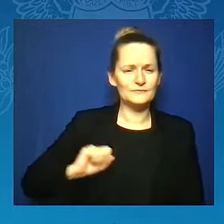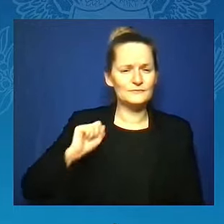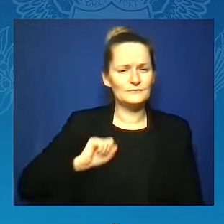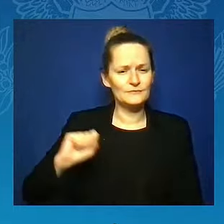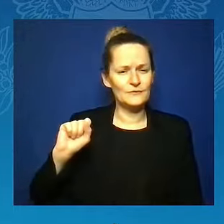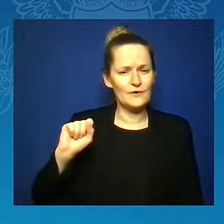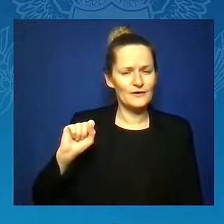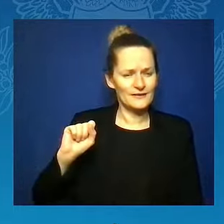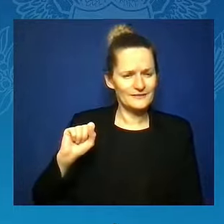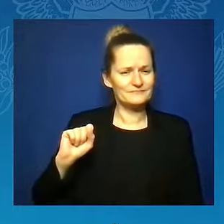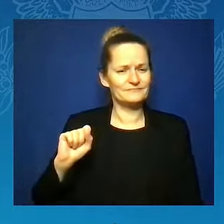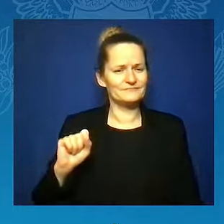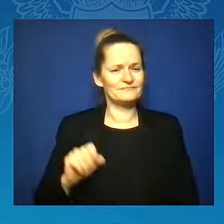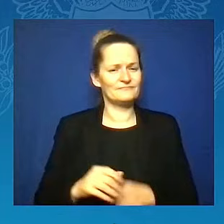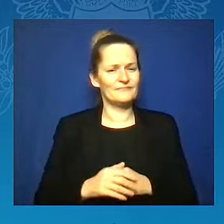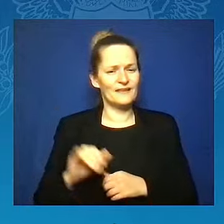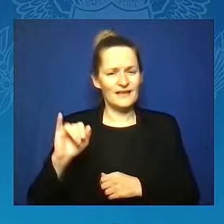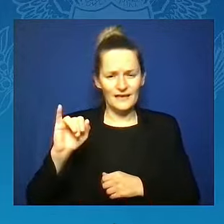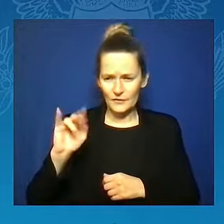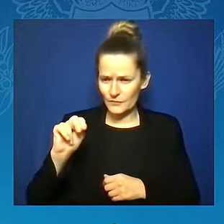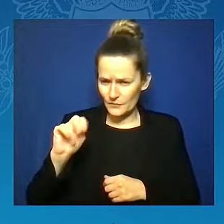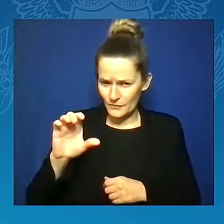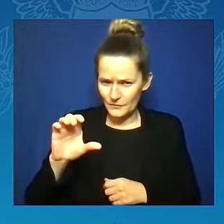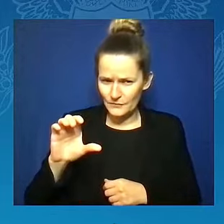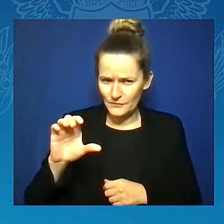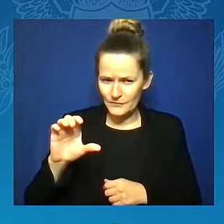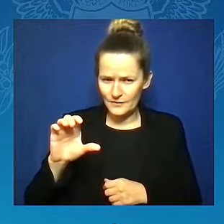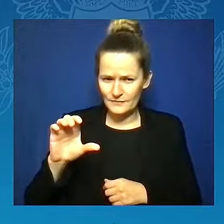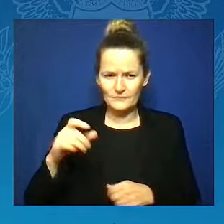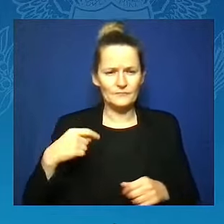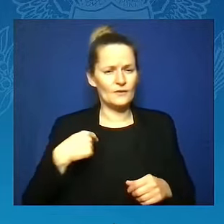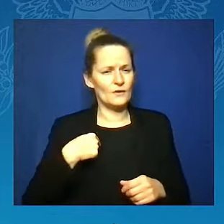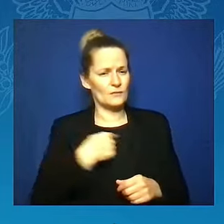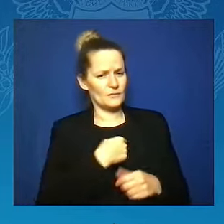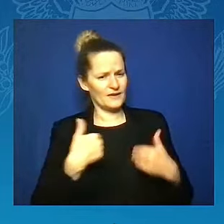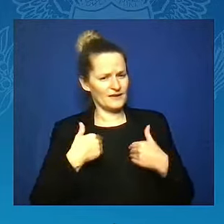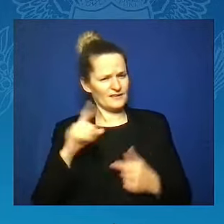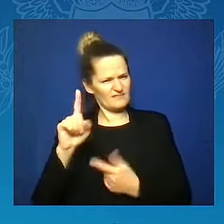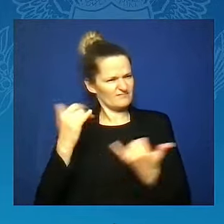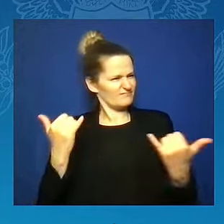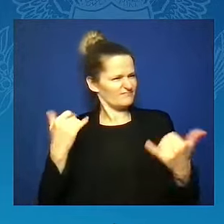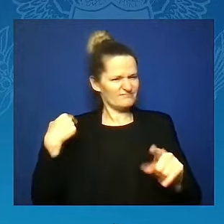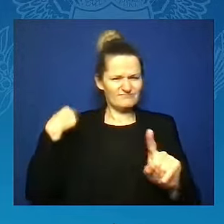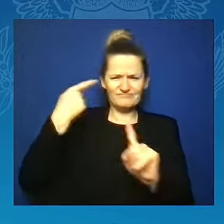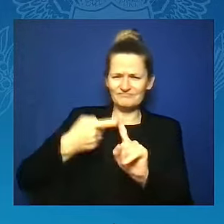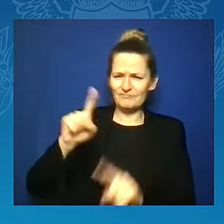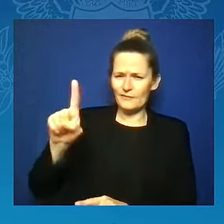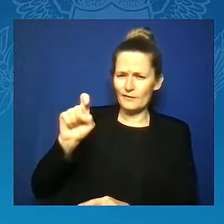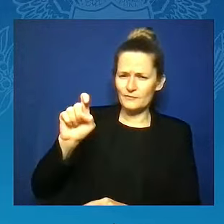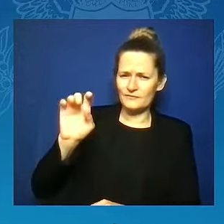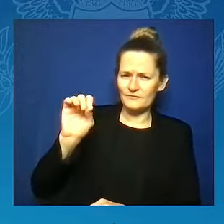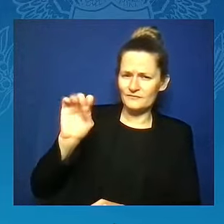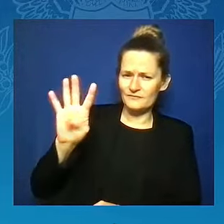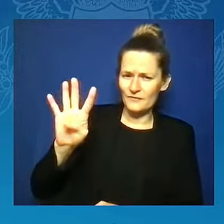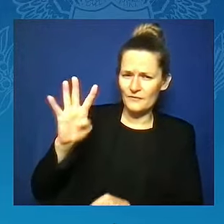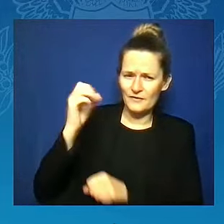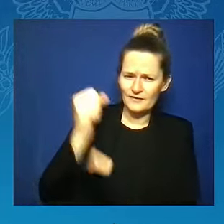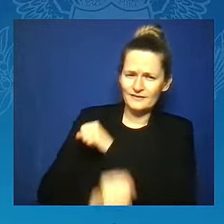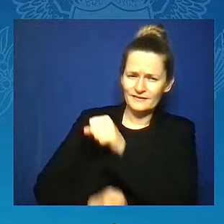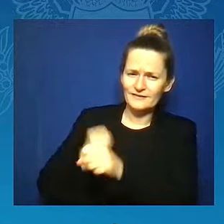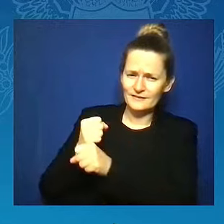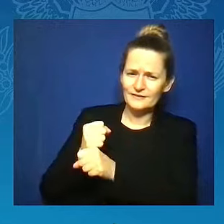organization founded on the campus of Howard University, January 16, 1920.